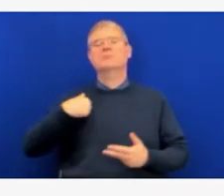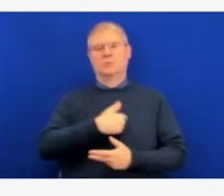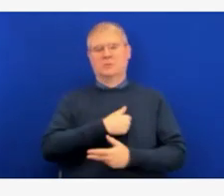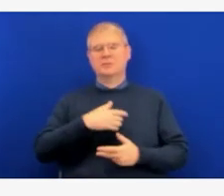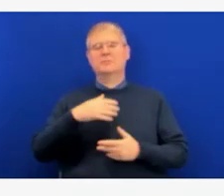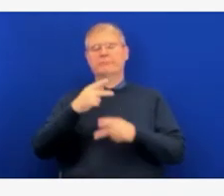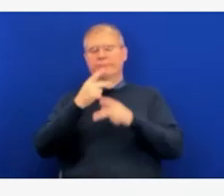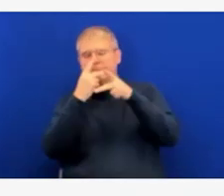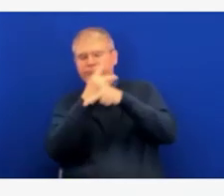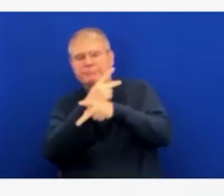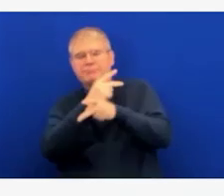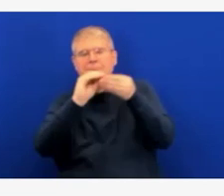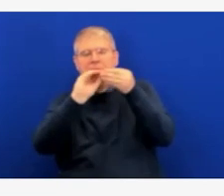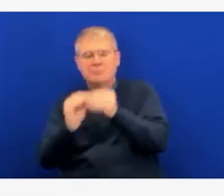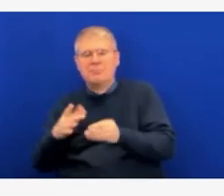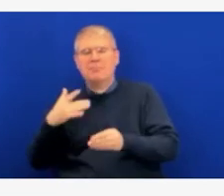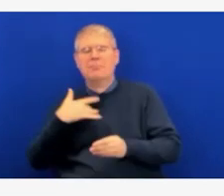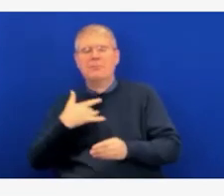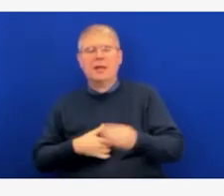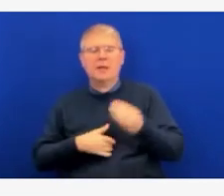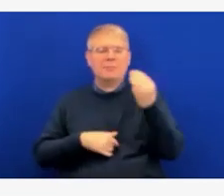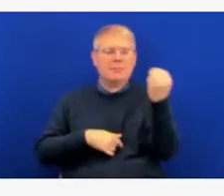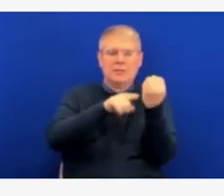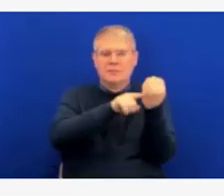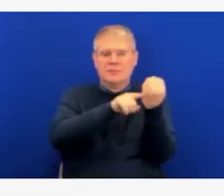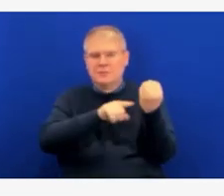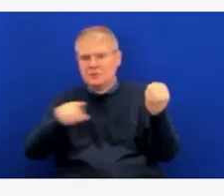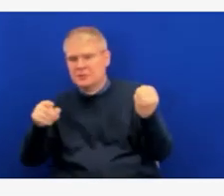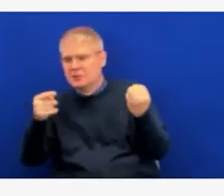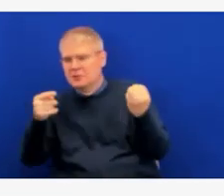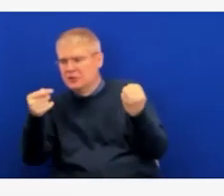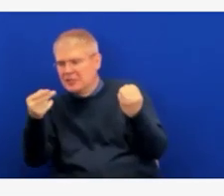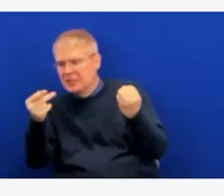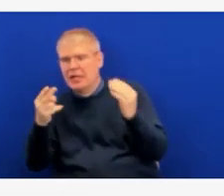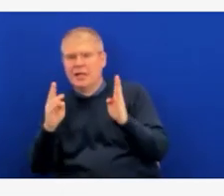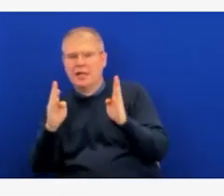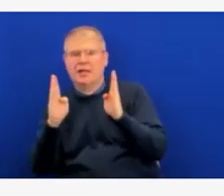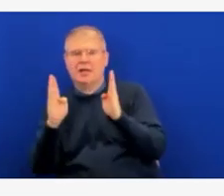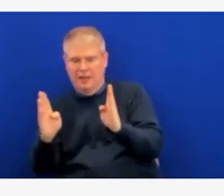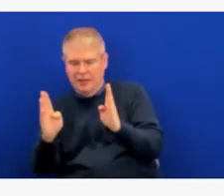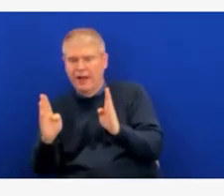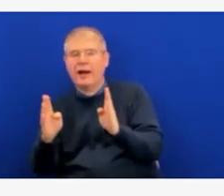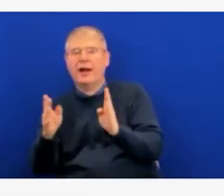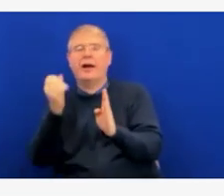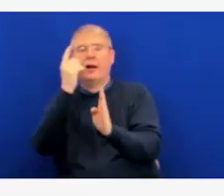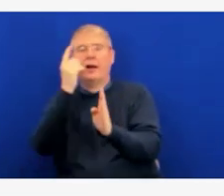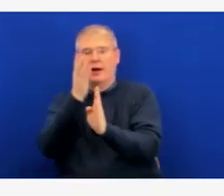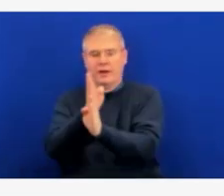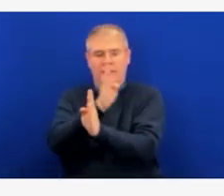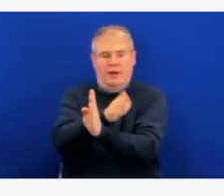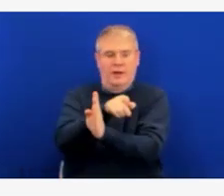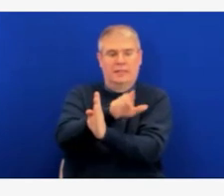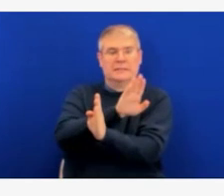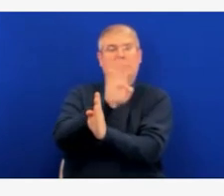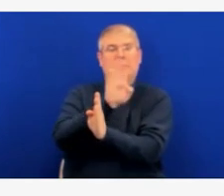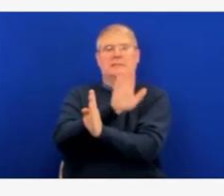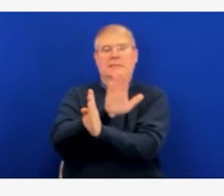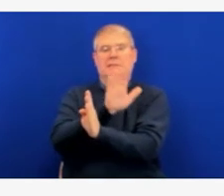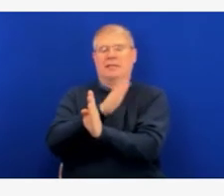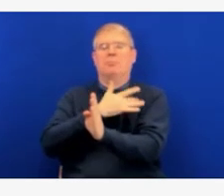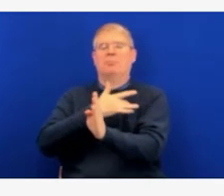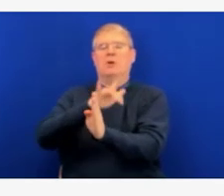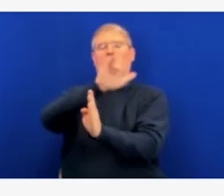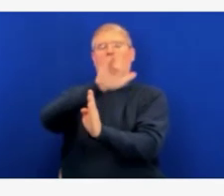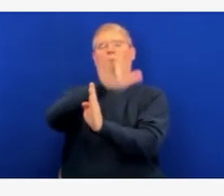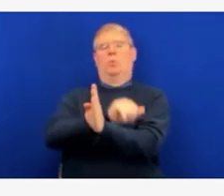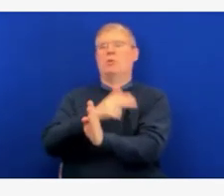on our site to appear lower than they actually are. So we want to make sure that our data are as completely up-to-date as possible for you. So with that, I